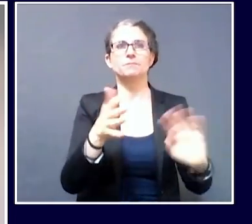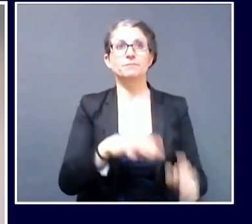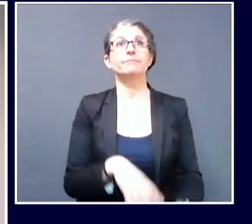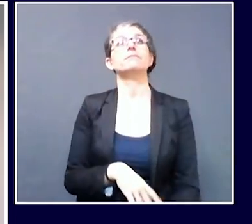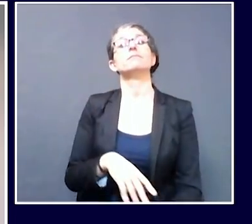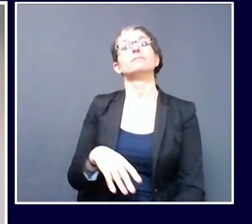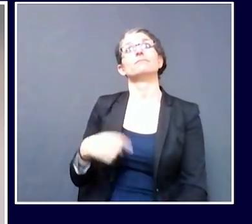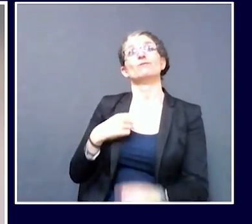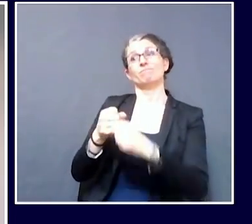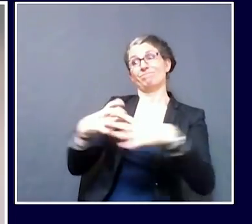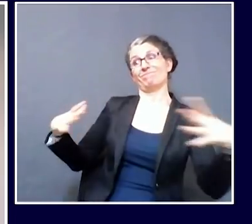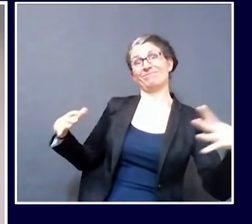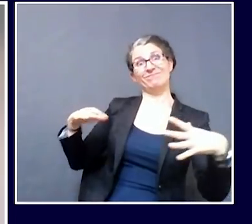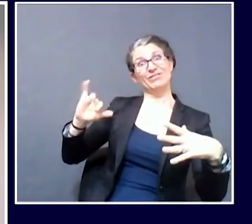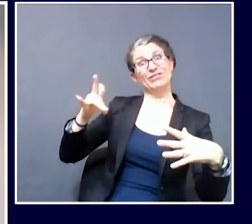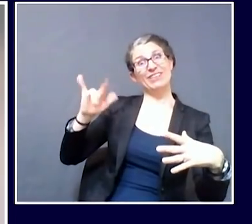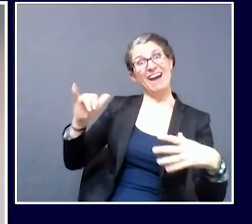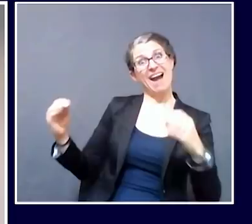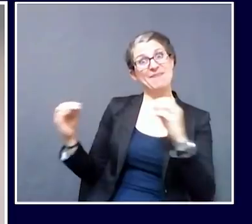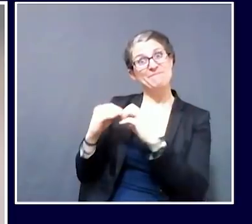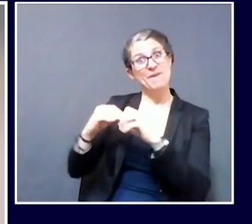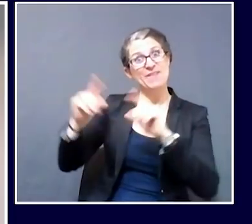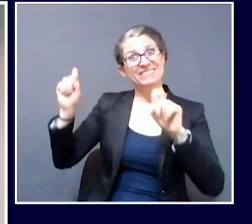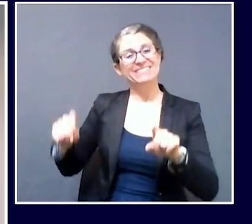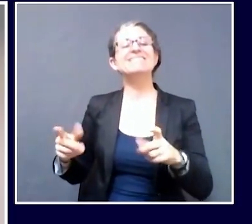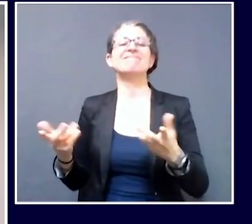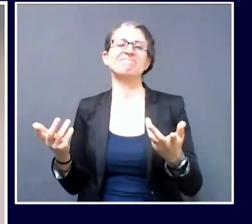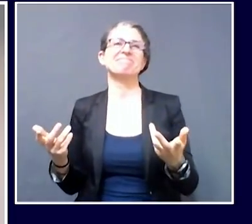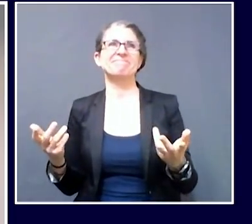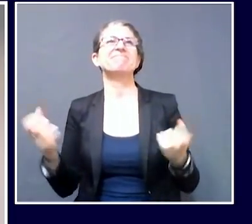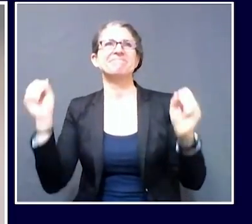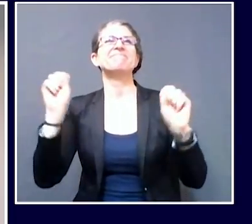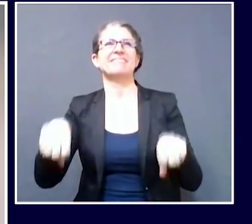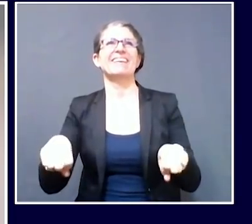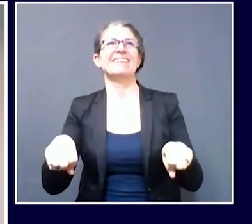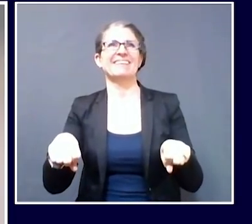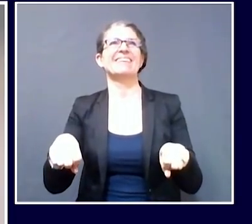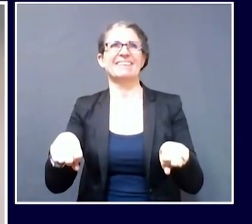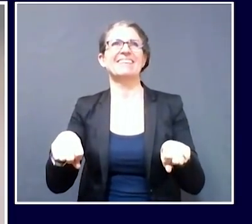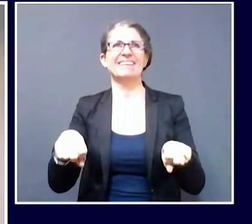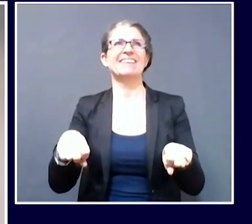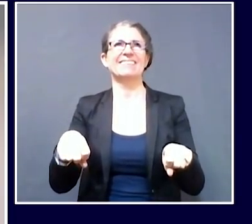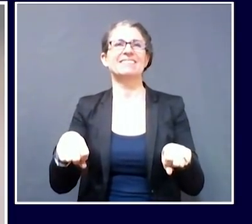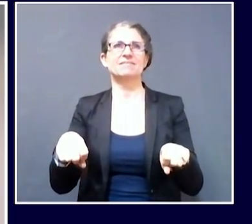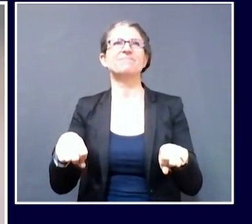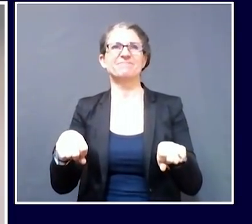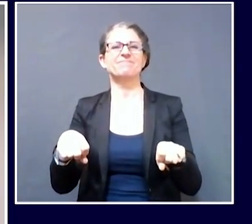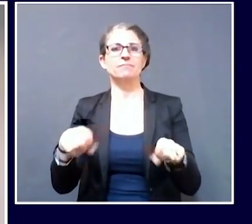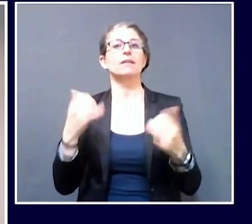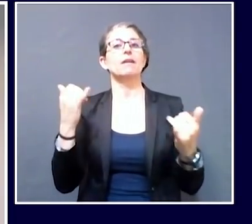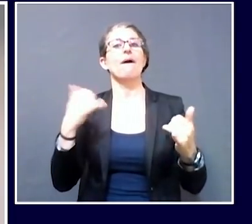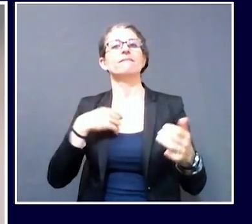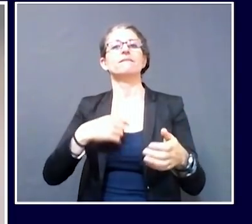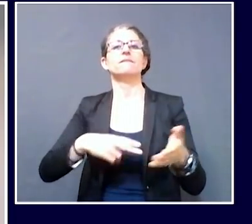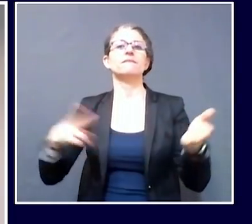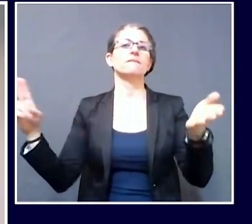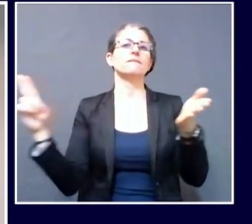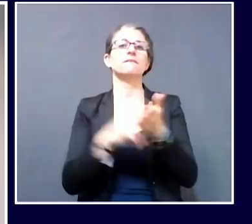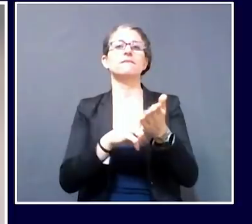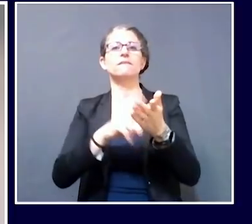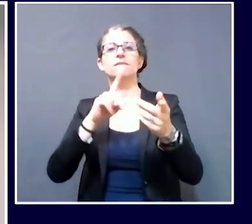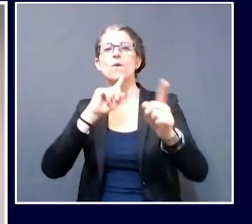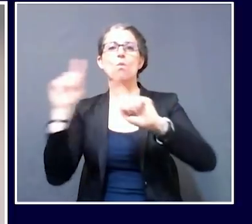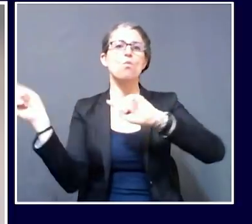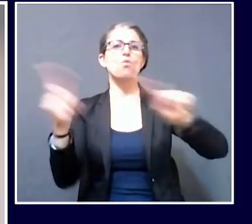our lab. The second is the standing order. One of the challenges that we have to think through before we make the